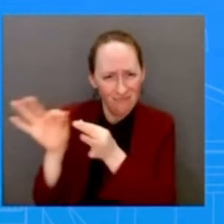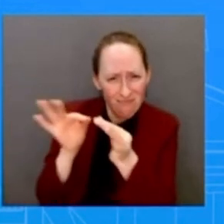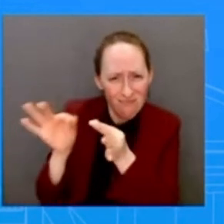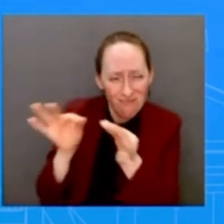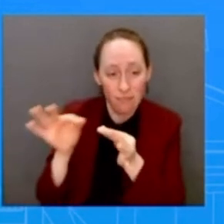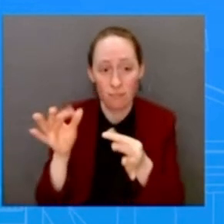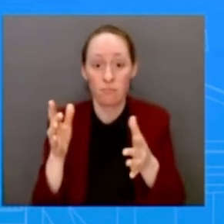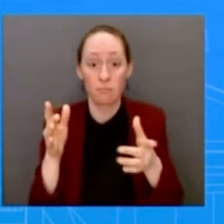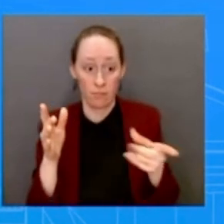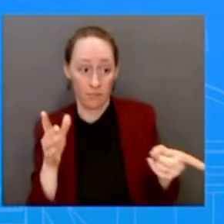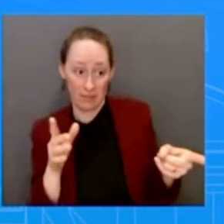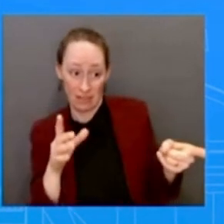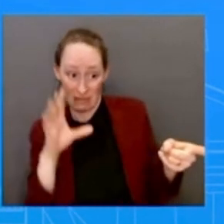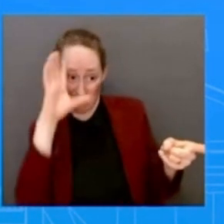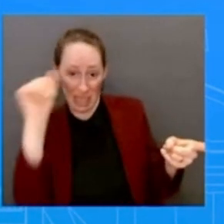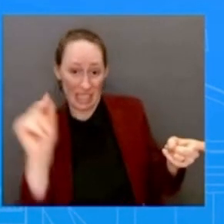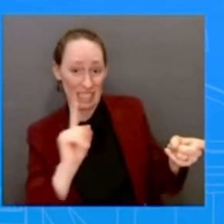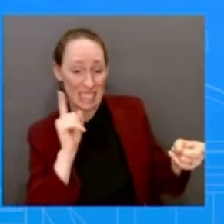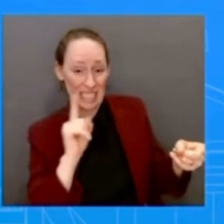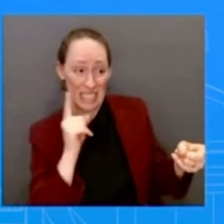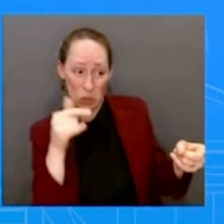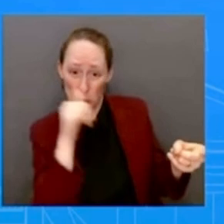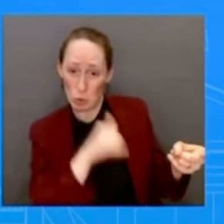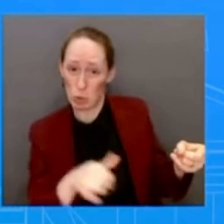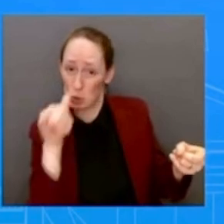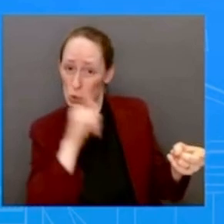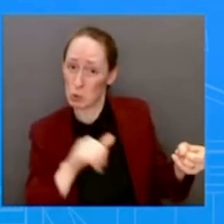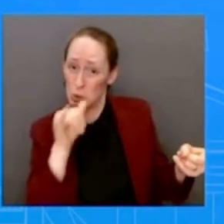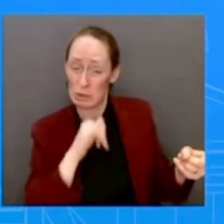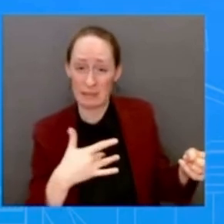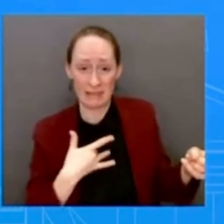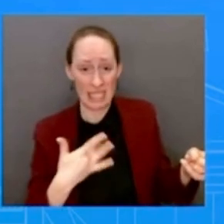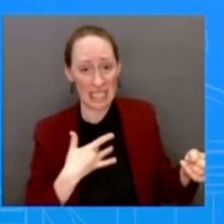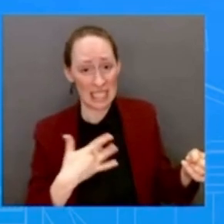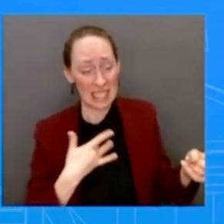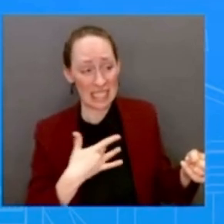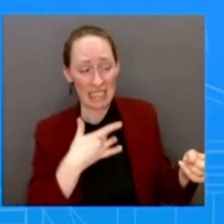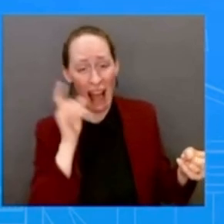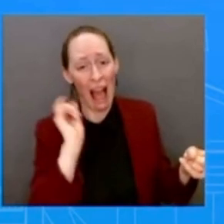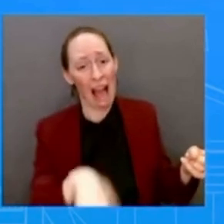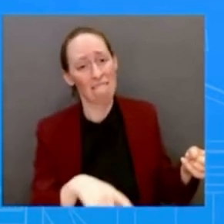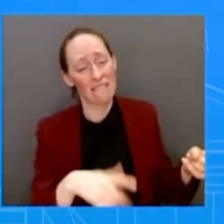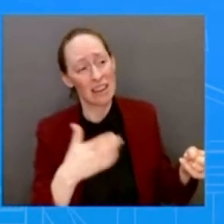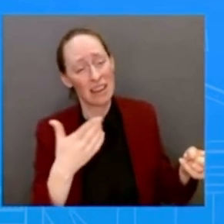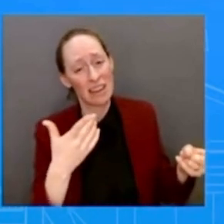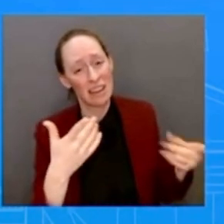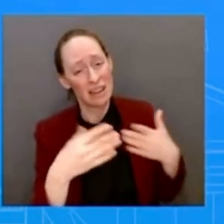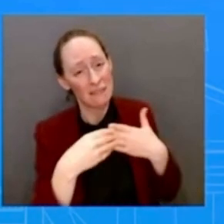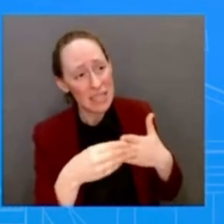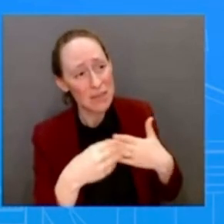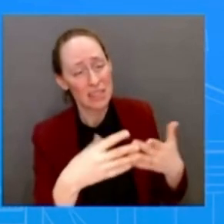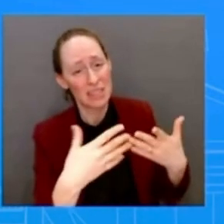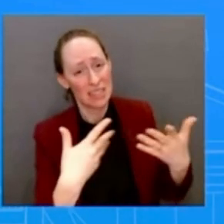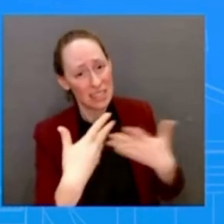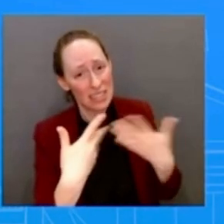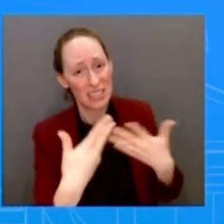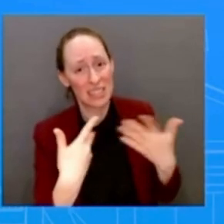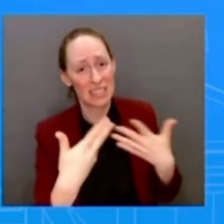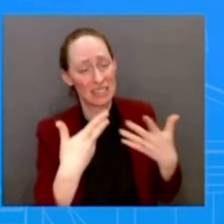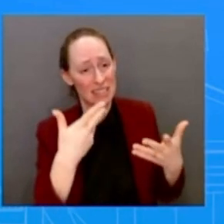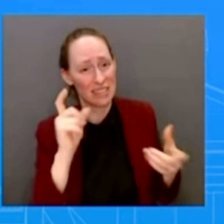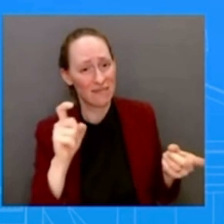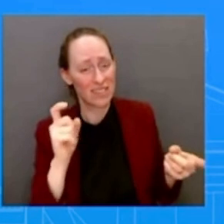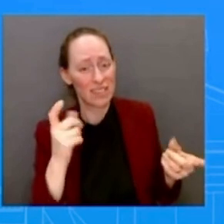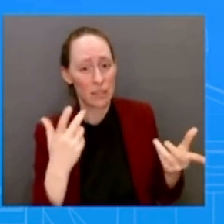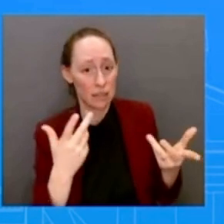the united front, that he's worked so hard to maintain, you know, maybe not that united that much longer? And how much does he see today's sit-down as a